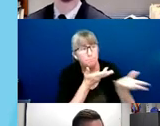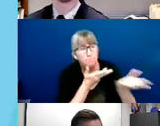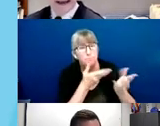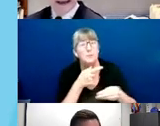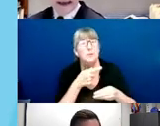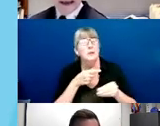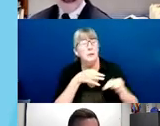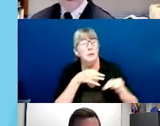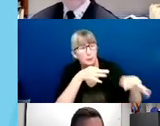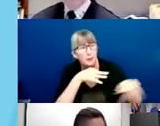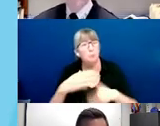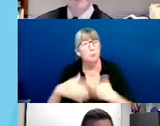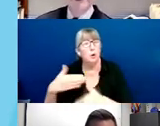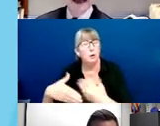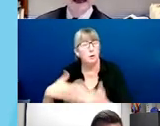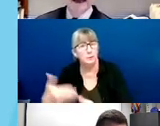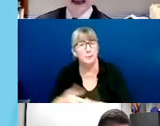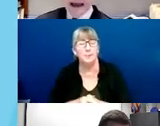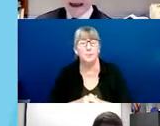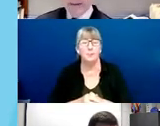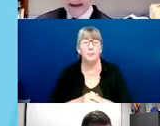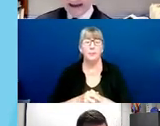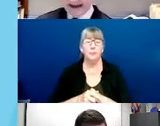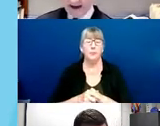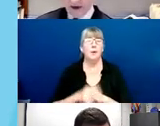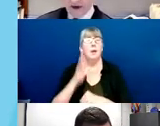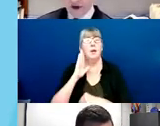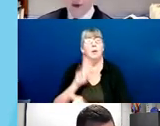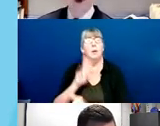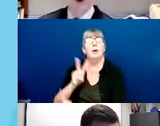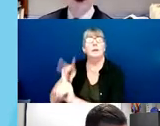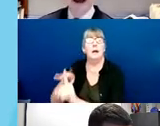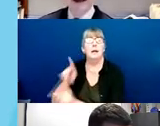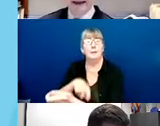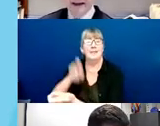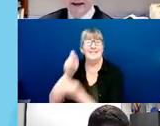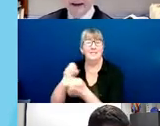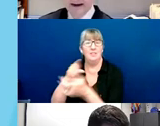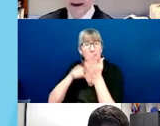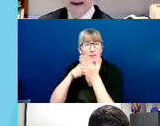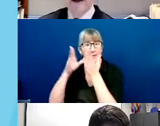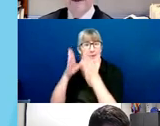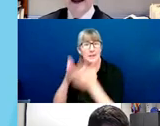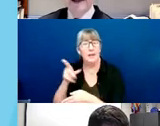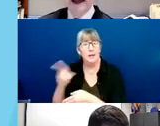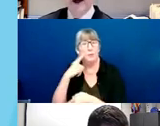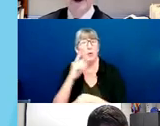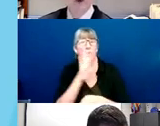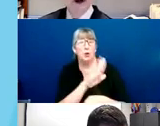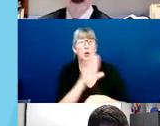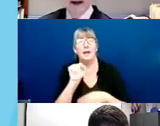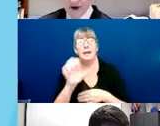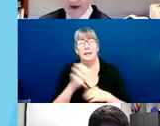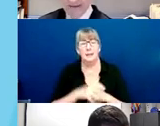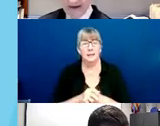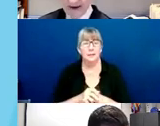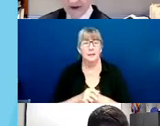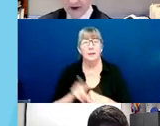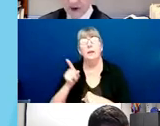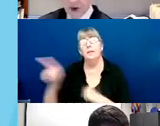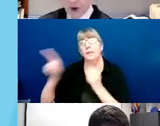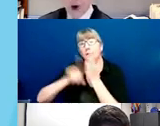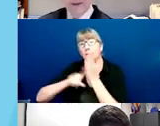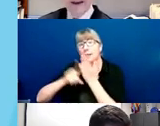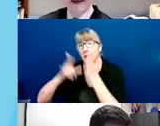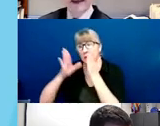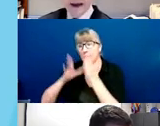The intake team assigns a dedicated investigator to your case. The investigator may work at internal affairs